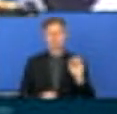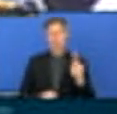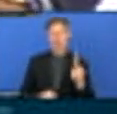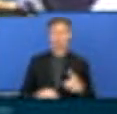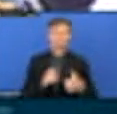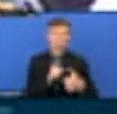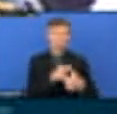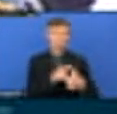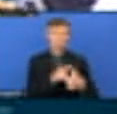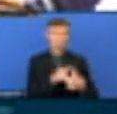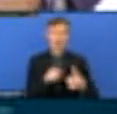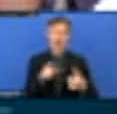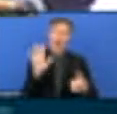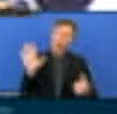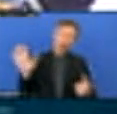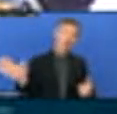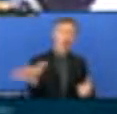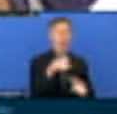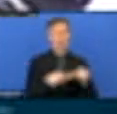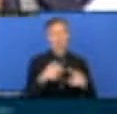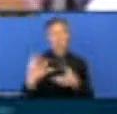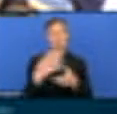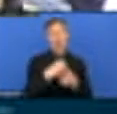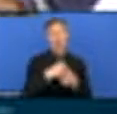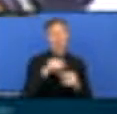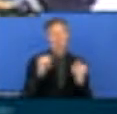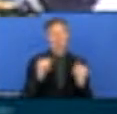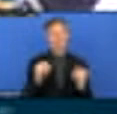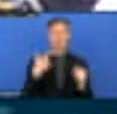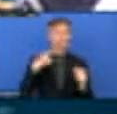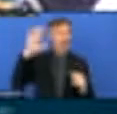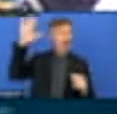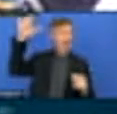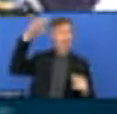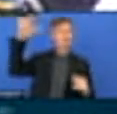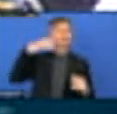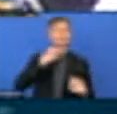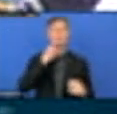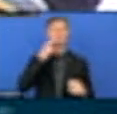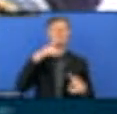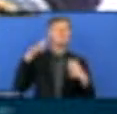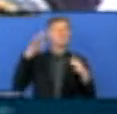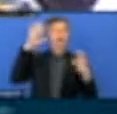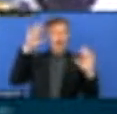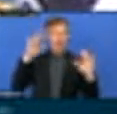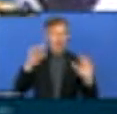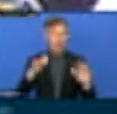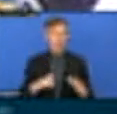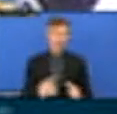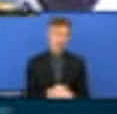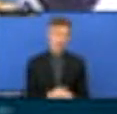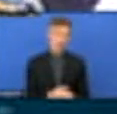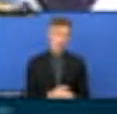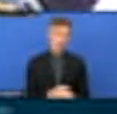everybody should be involved in the process. That's from your top leadership to the person who's sitting down there in the rural areas. It's very important. Civil society